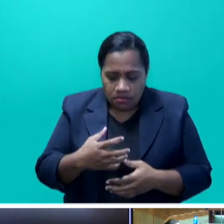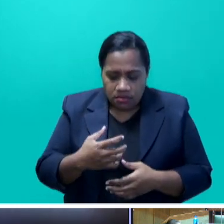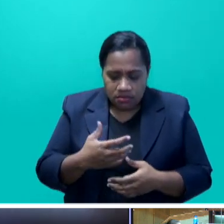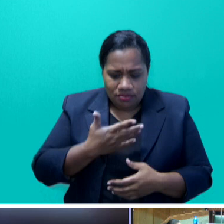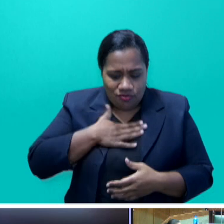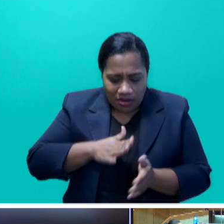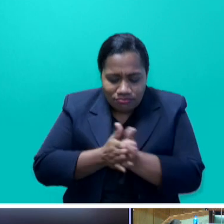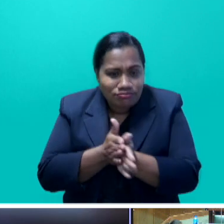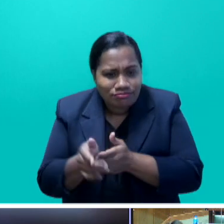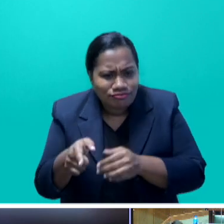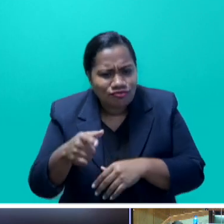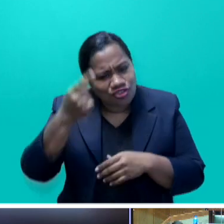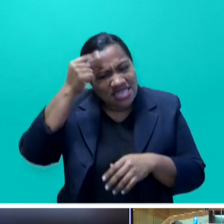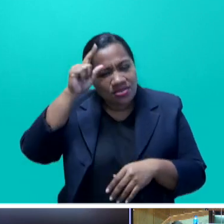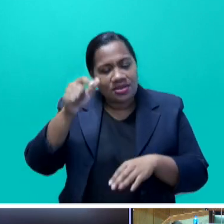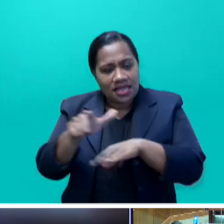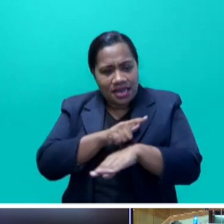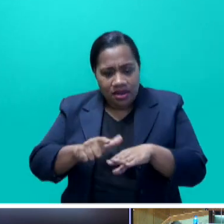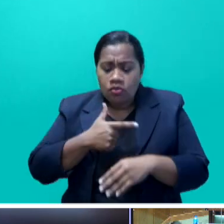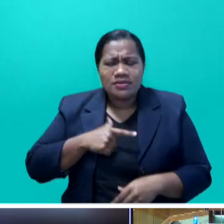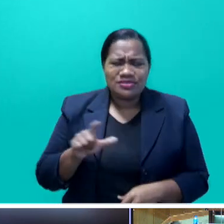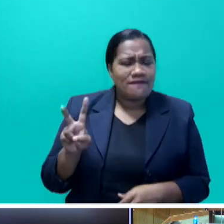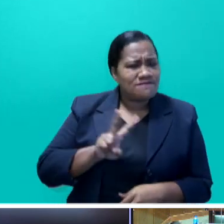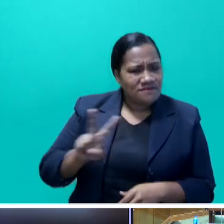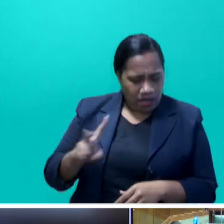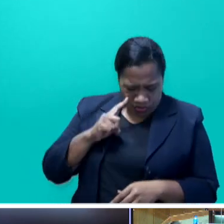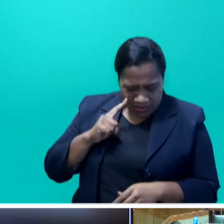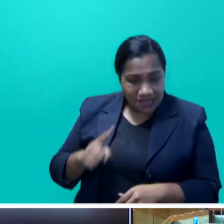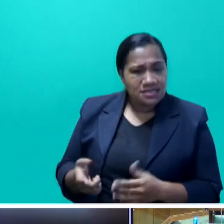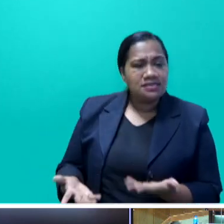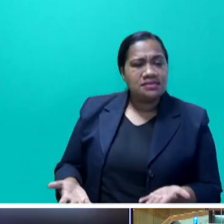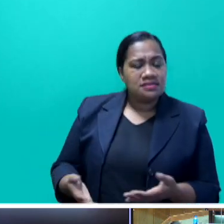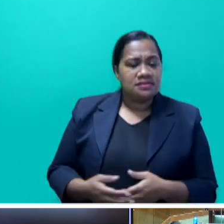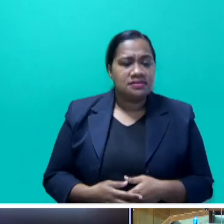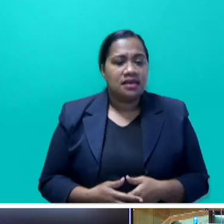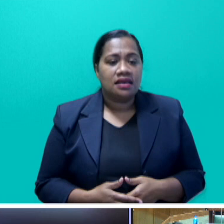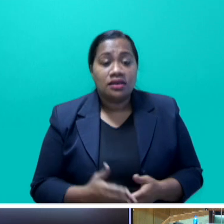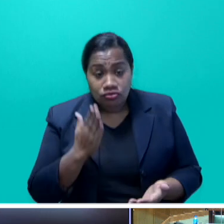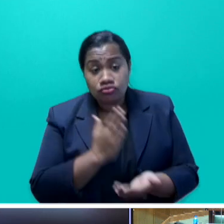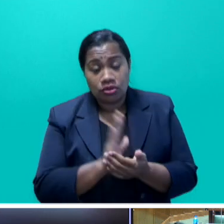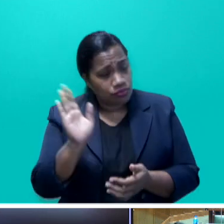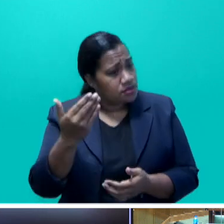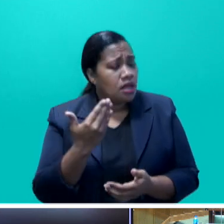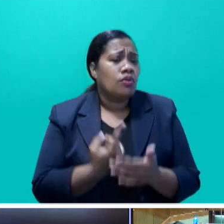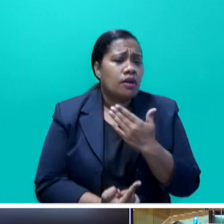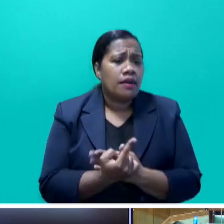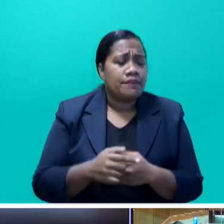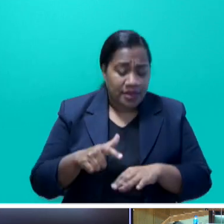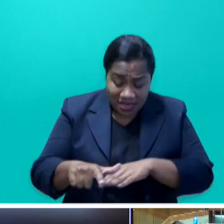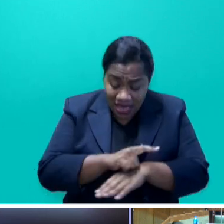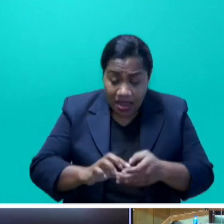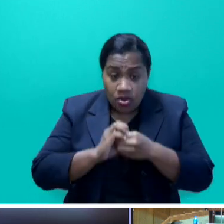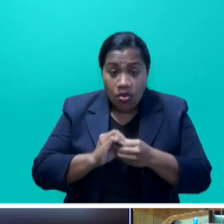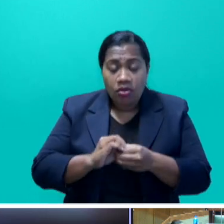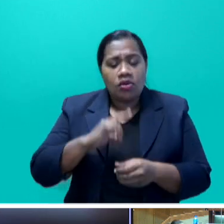That raises the value of all Itaukay land in Fiji. As a direct result, our landowners will have more money in their